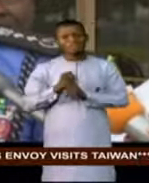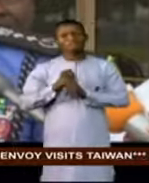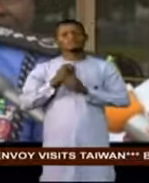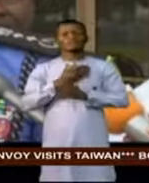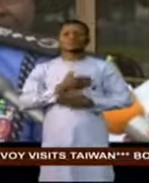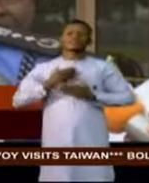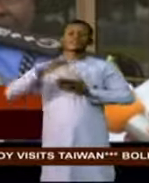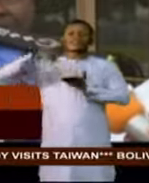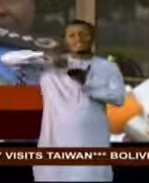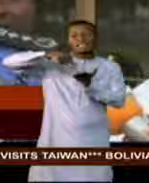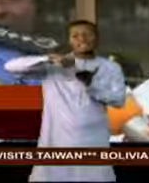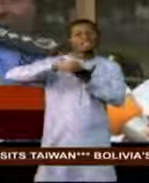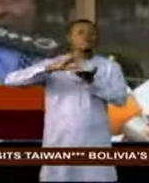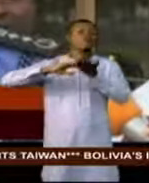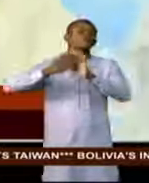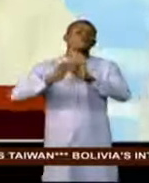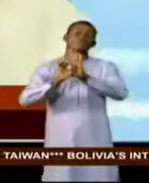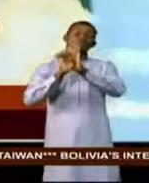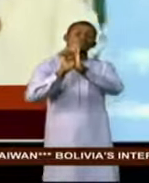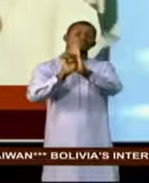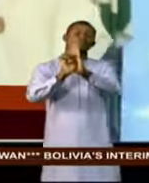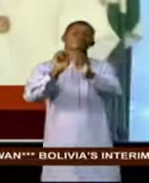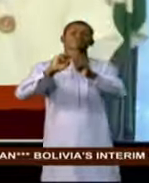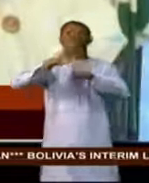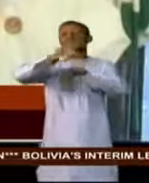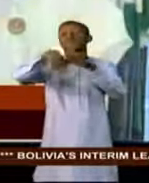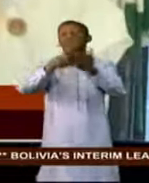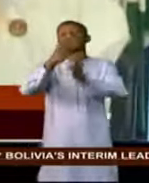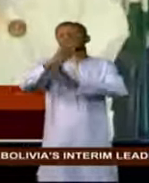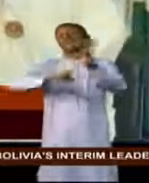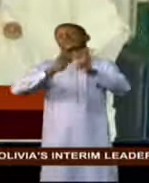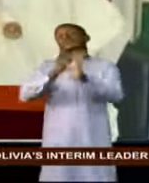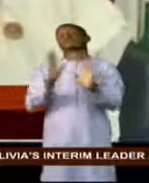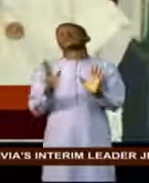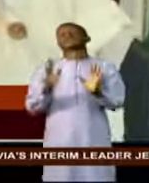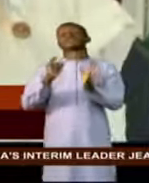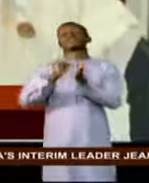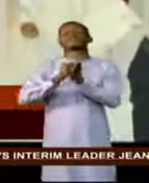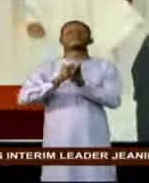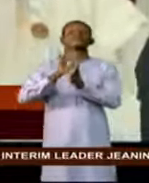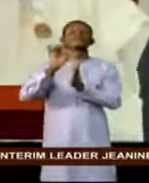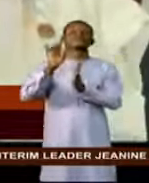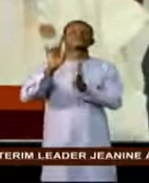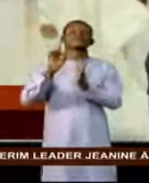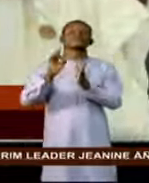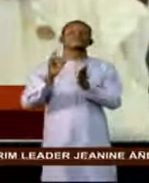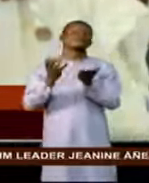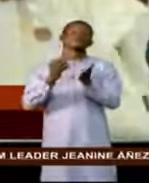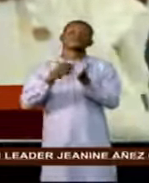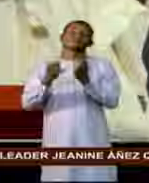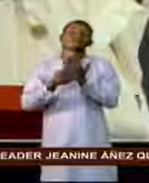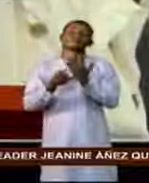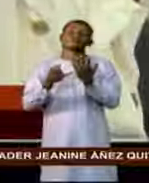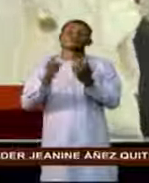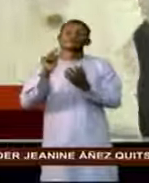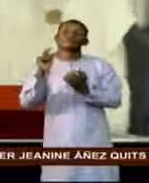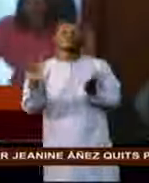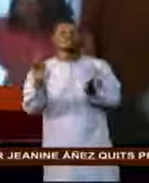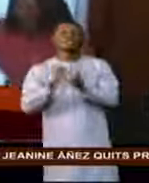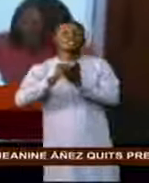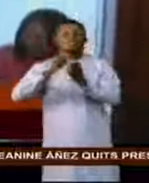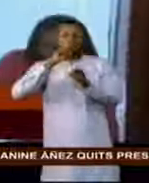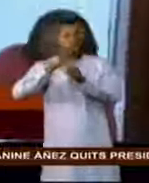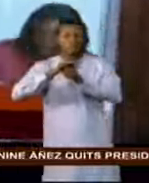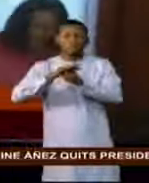will be exemplary to the rest of the world. That was on the 8th of January 2020. So, this promise is a great